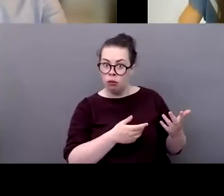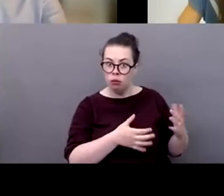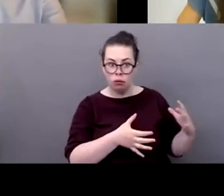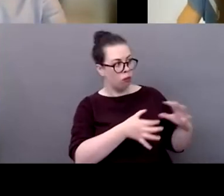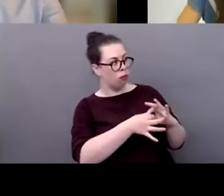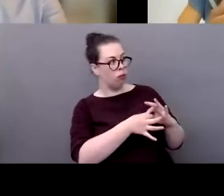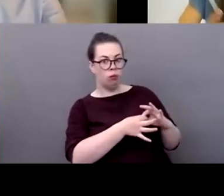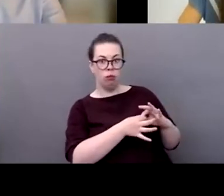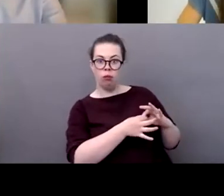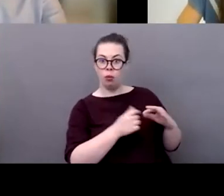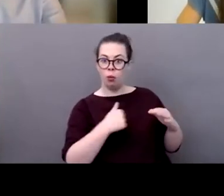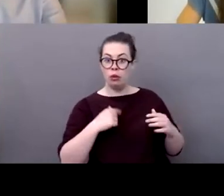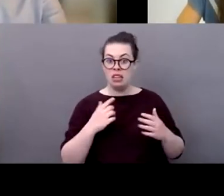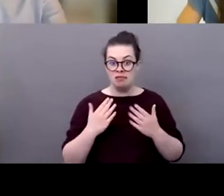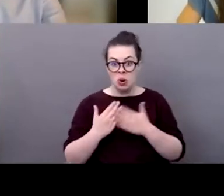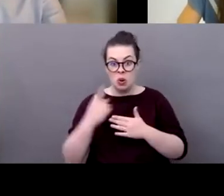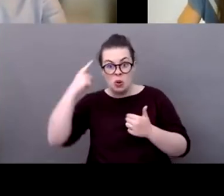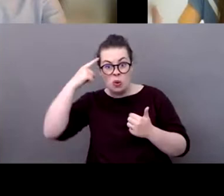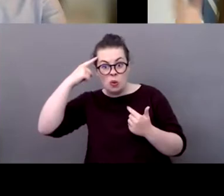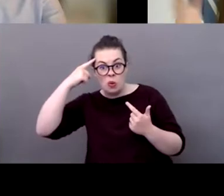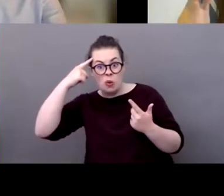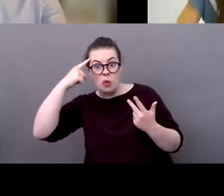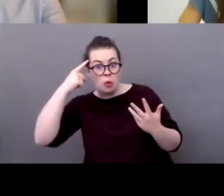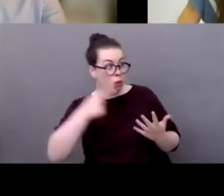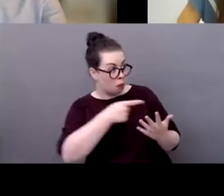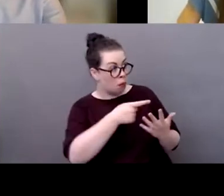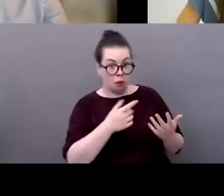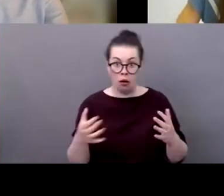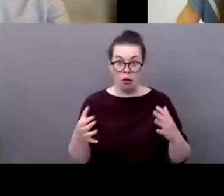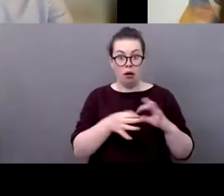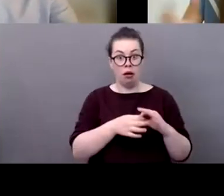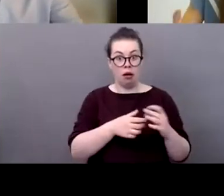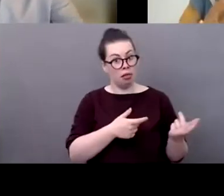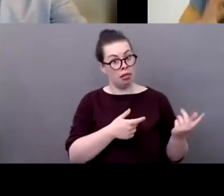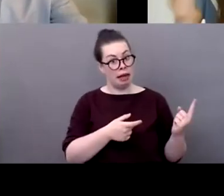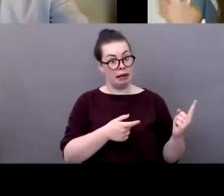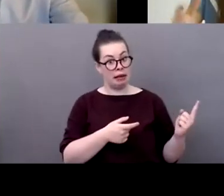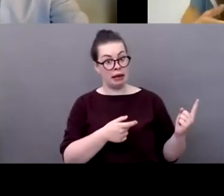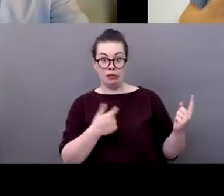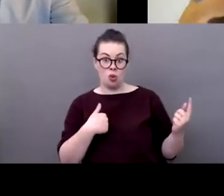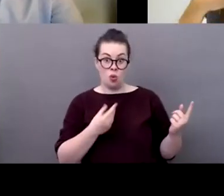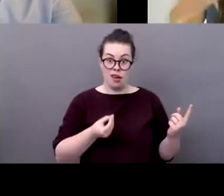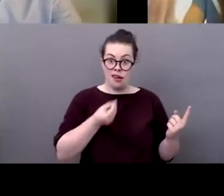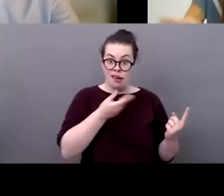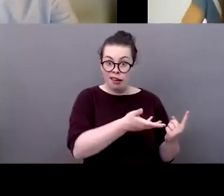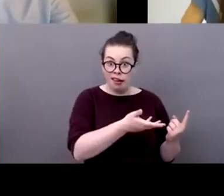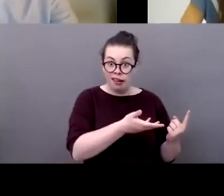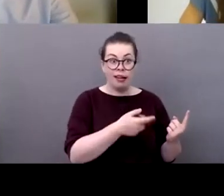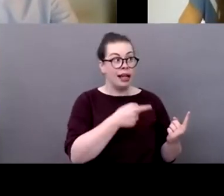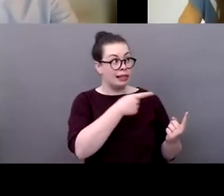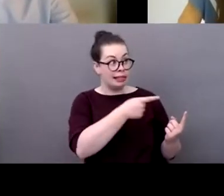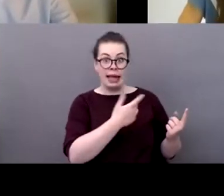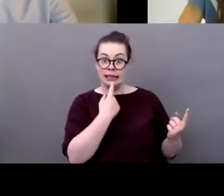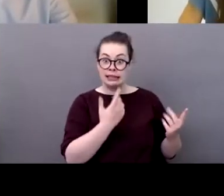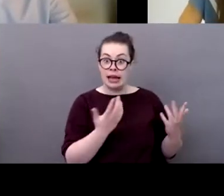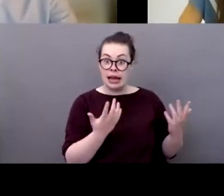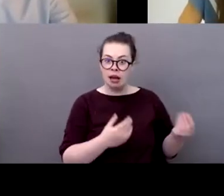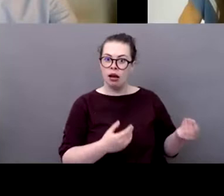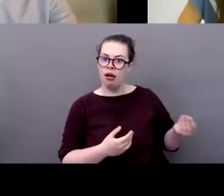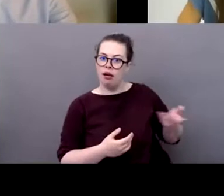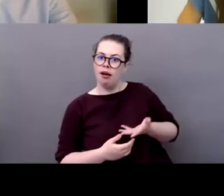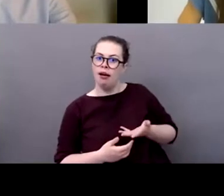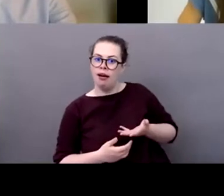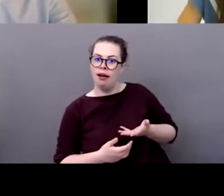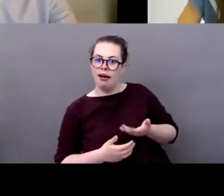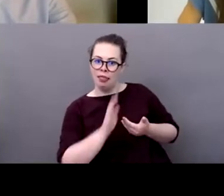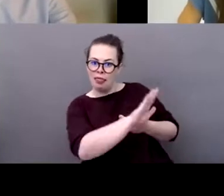we've perhaps seen somewhere and talked about at work and now we have them coming with their ideas and things that they have seen in around the cities when they